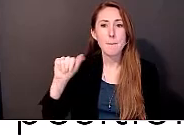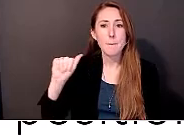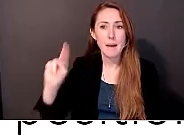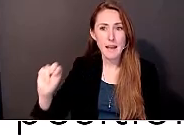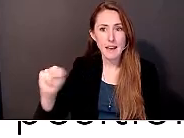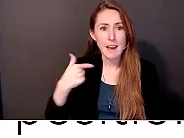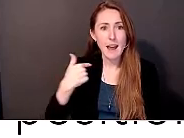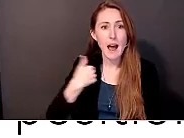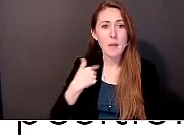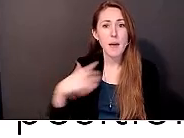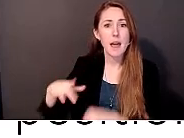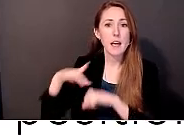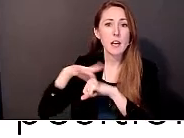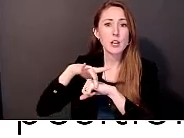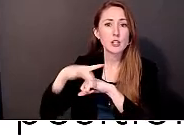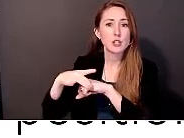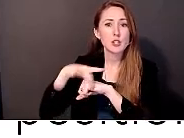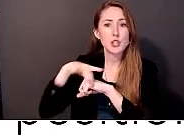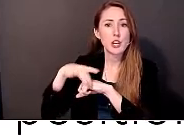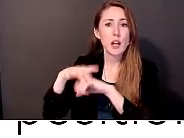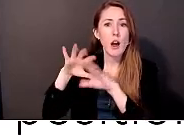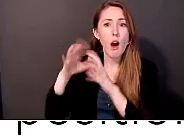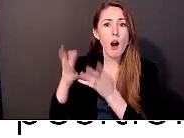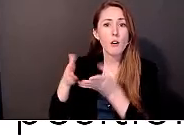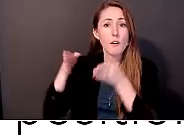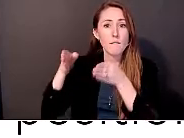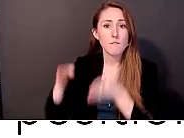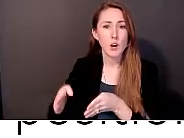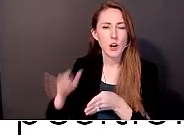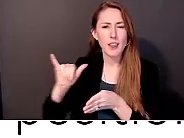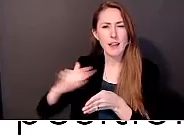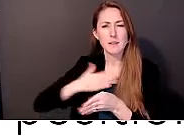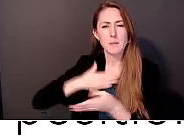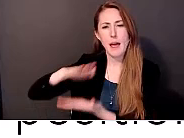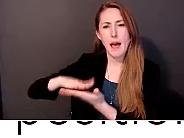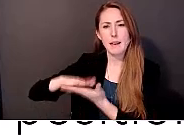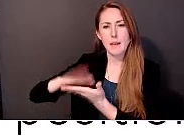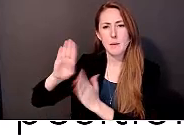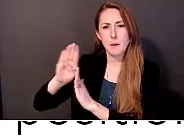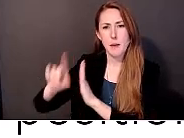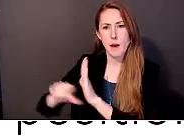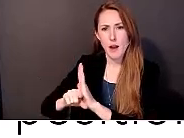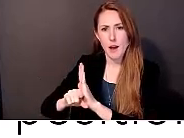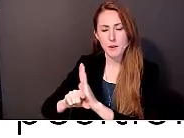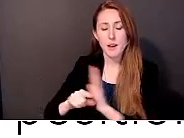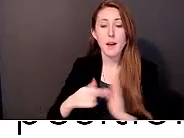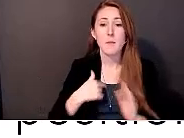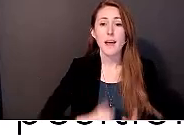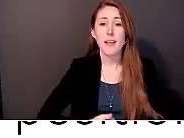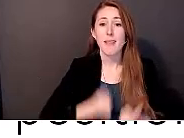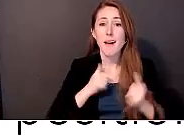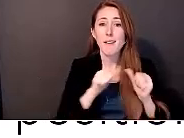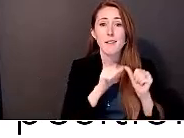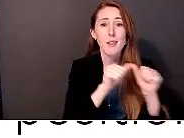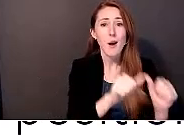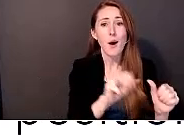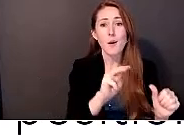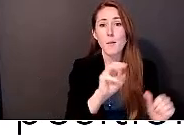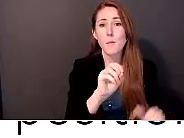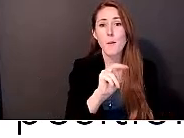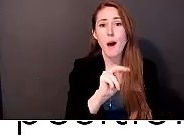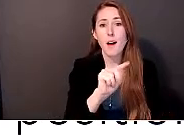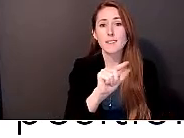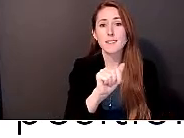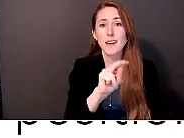geographer by my academic background, but I am a lifelong Montanan and Montana resident